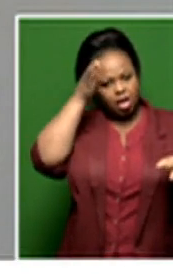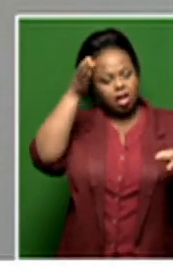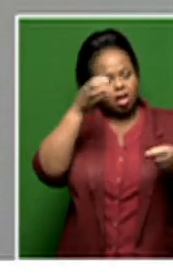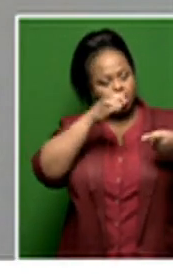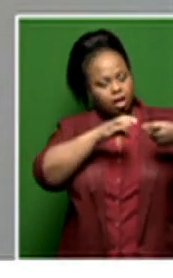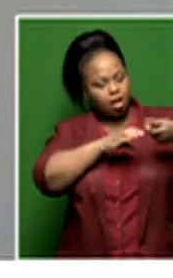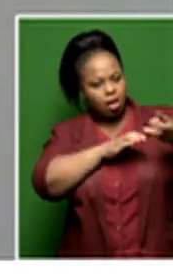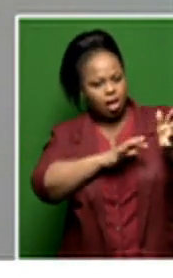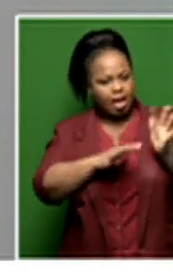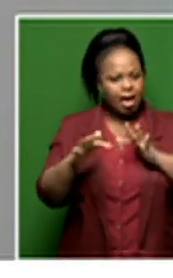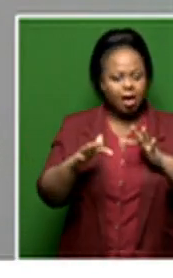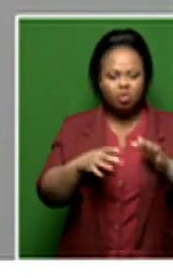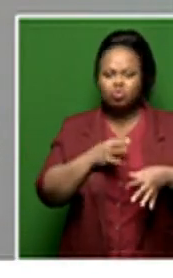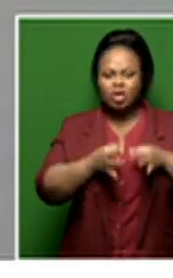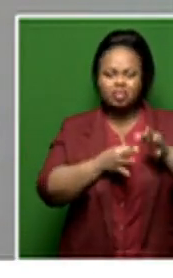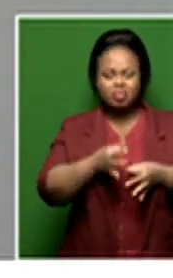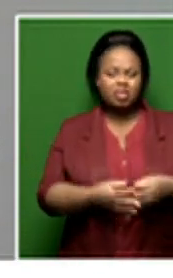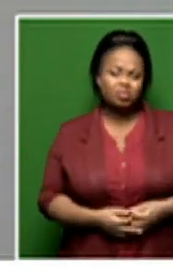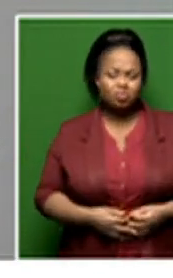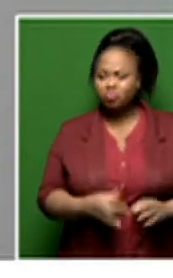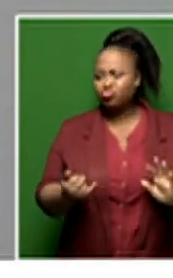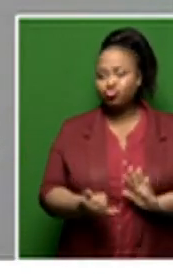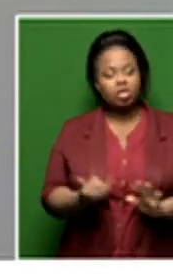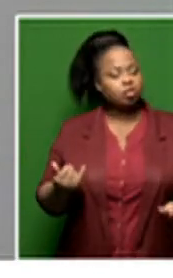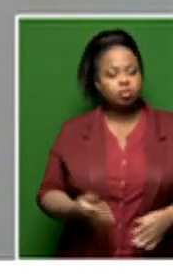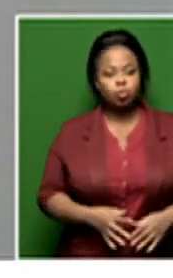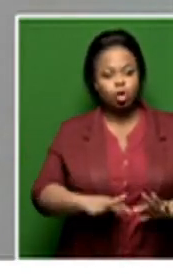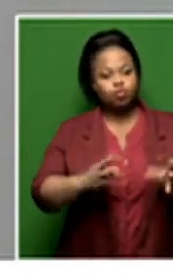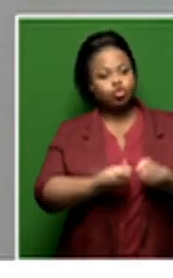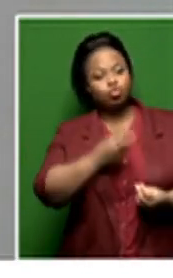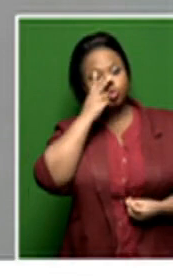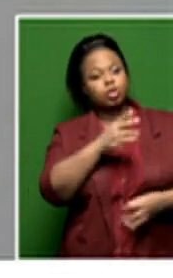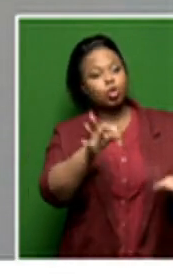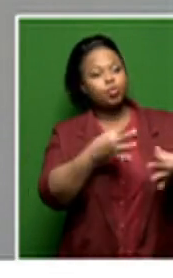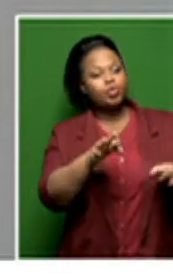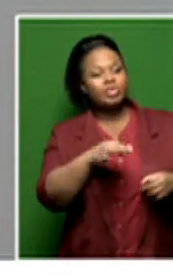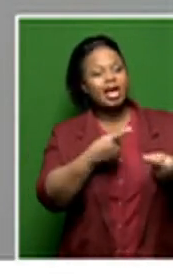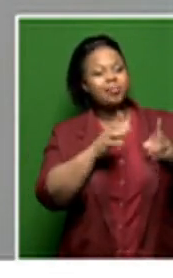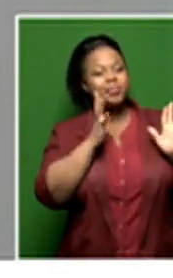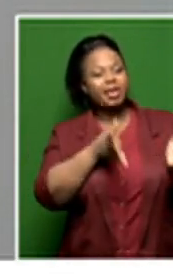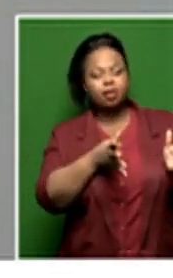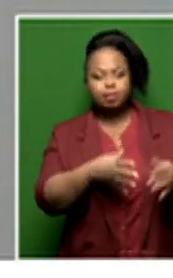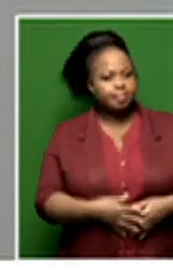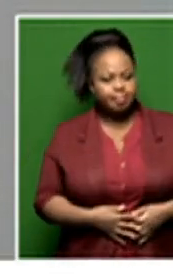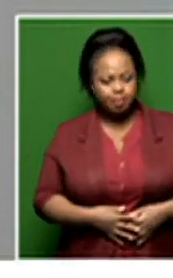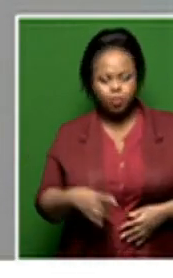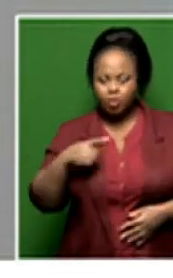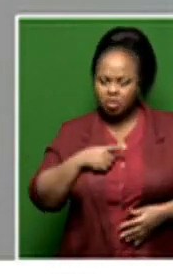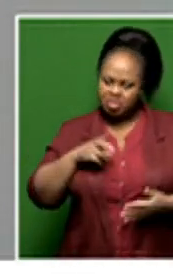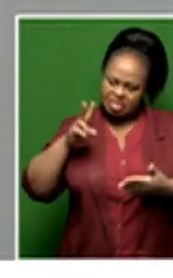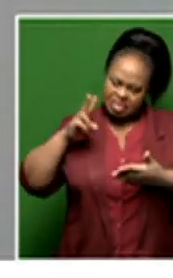be carried through. So it was not just what you saw on the music score. You had to